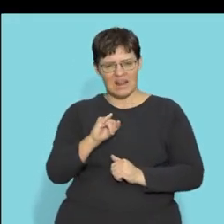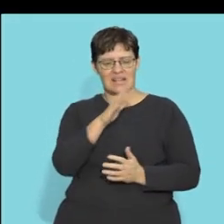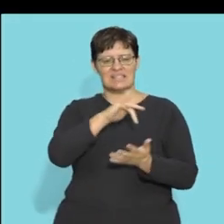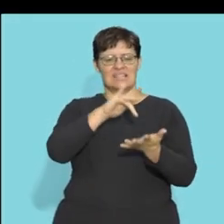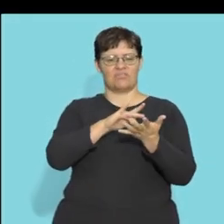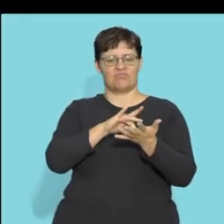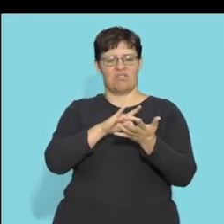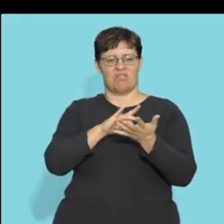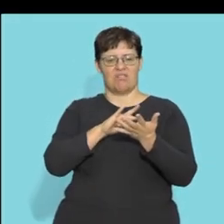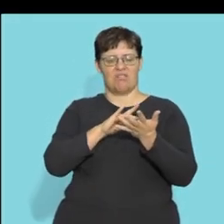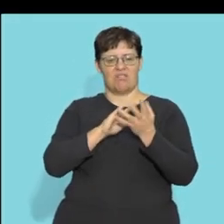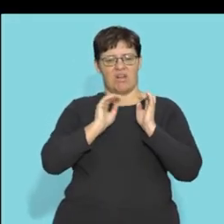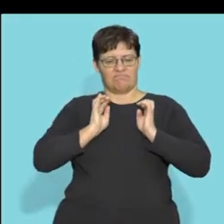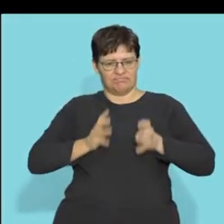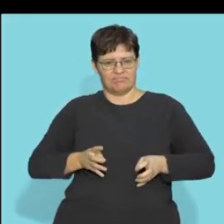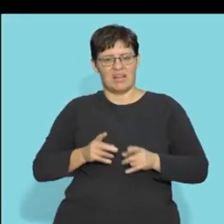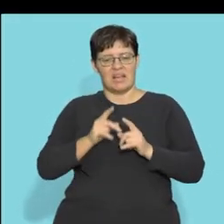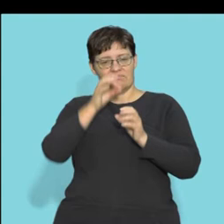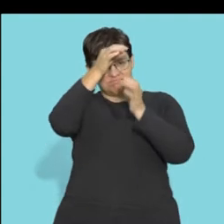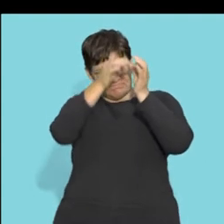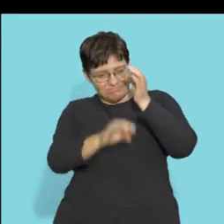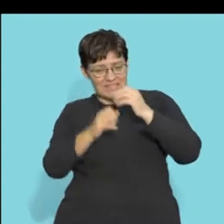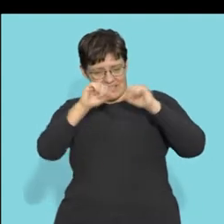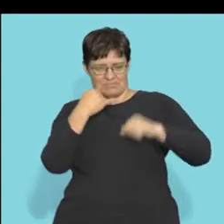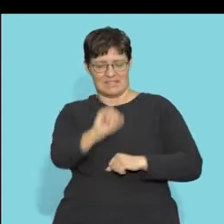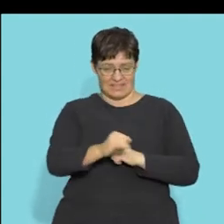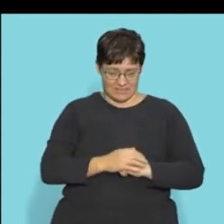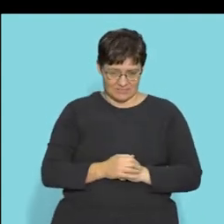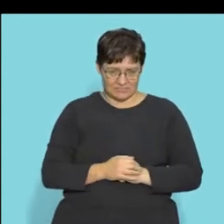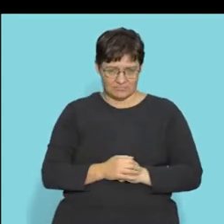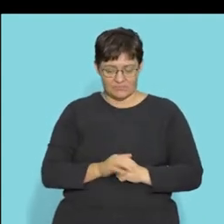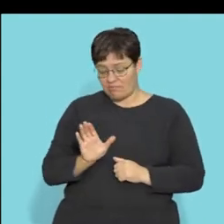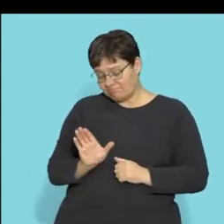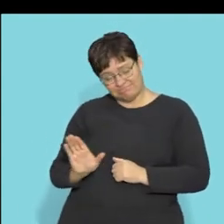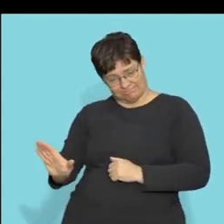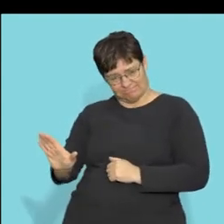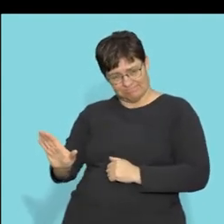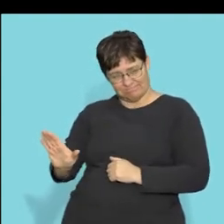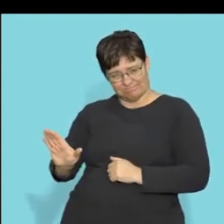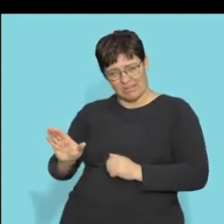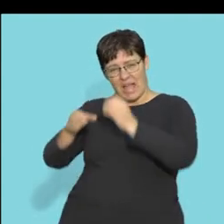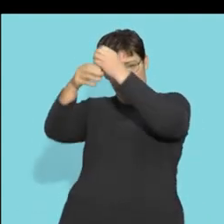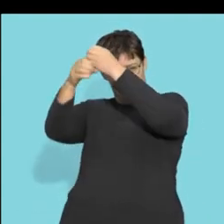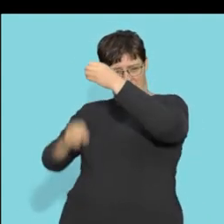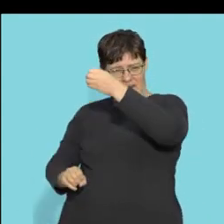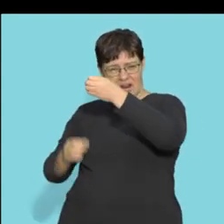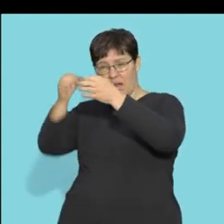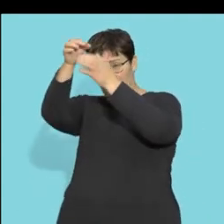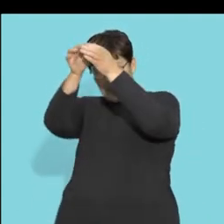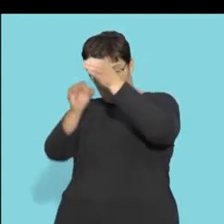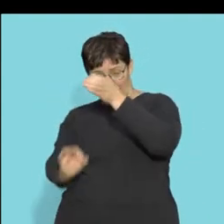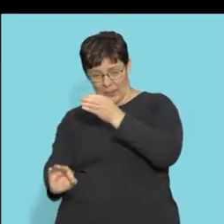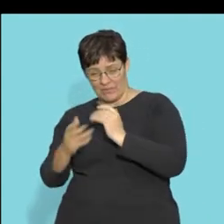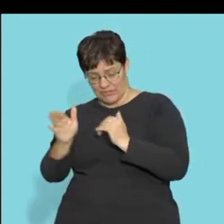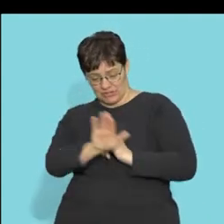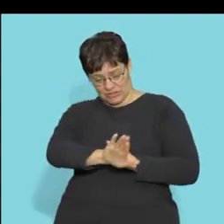the central nervous system okay and we have done the spinal cord now you know what the spinal cord looks like